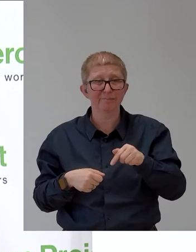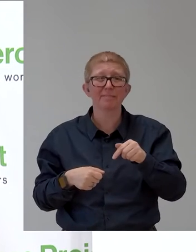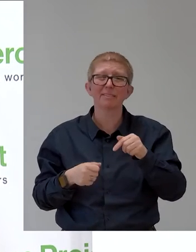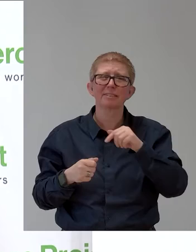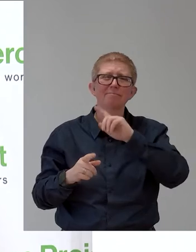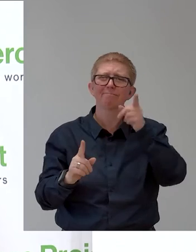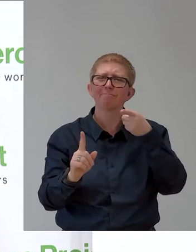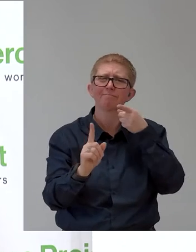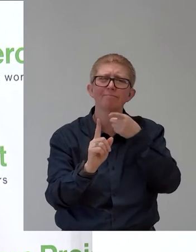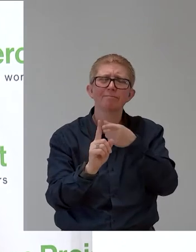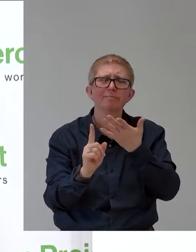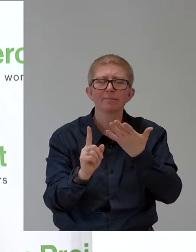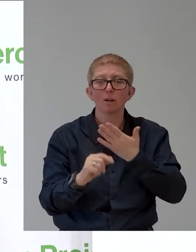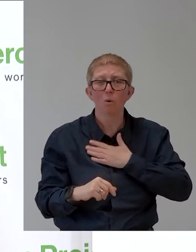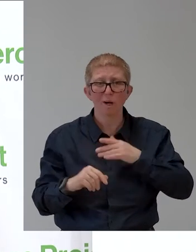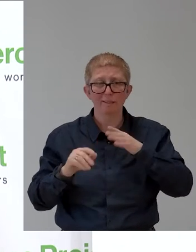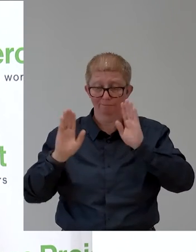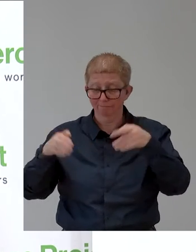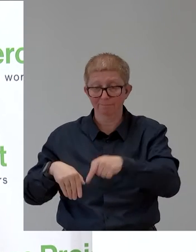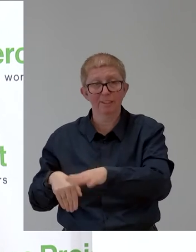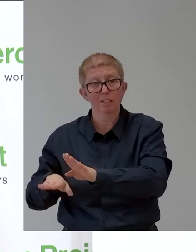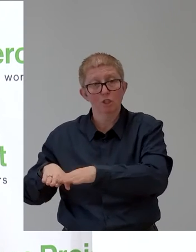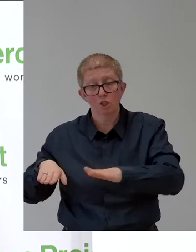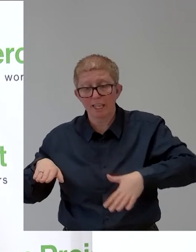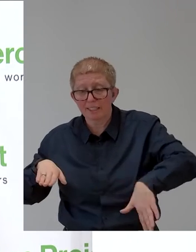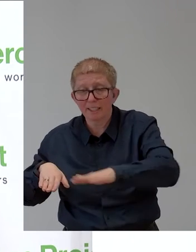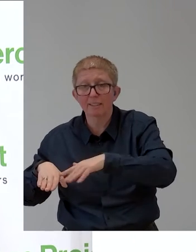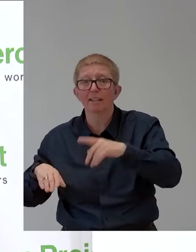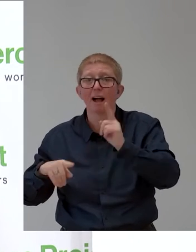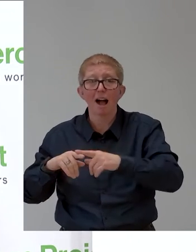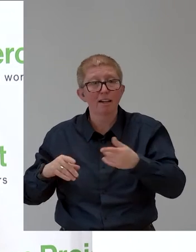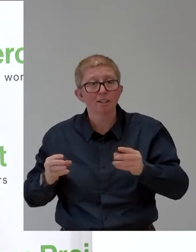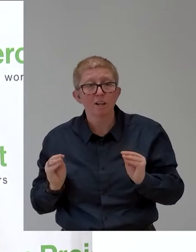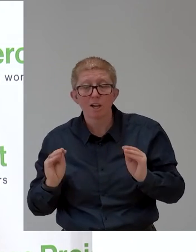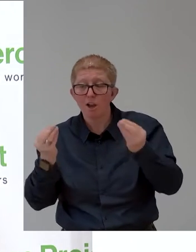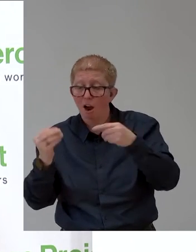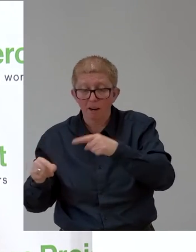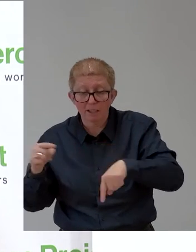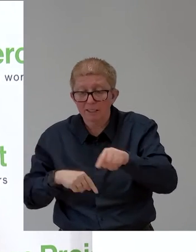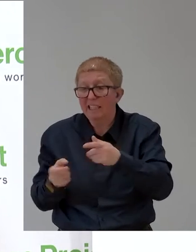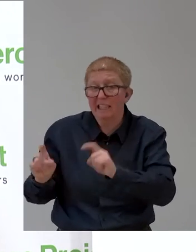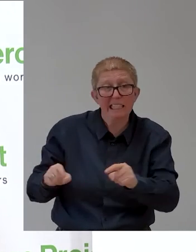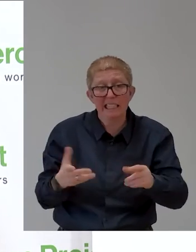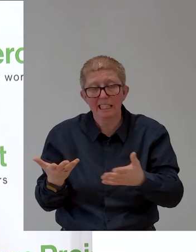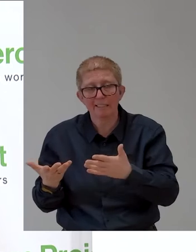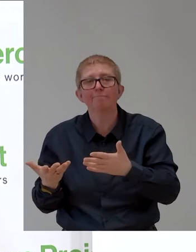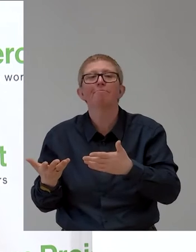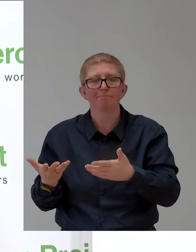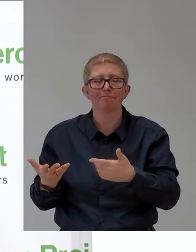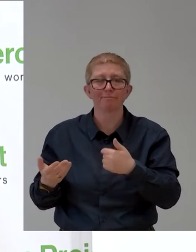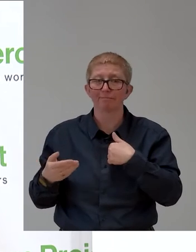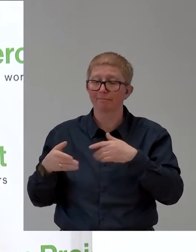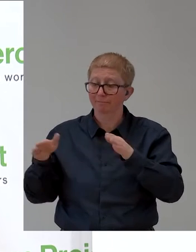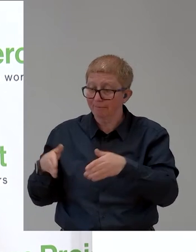children and young people in need. The focus is on education and refugee aid, not only in Austria,